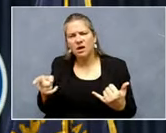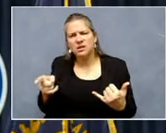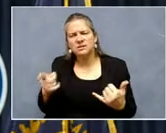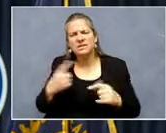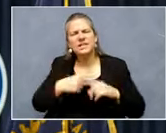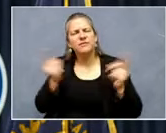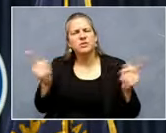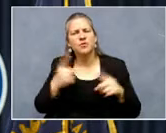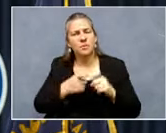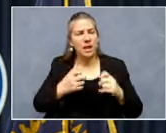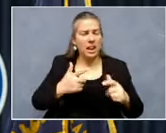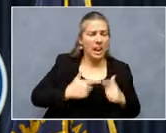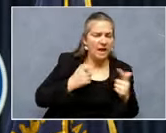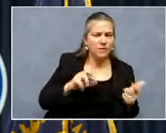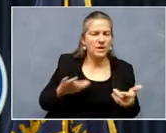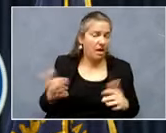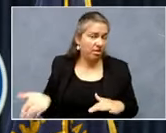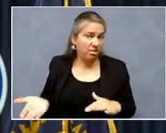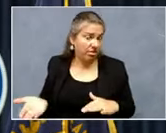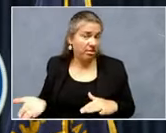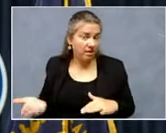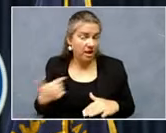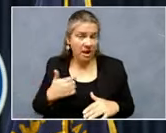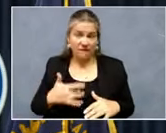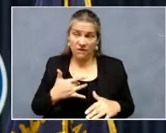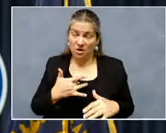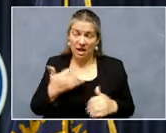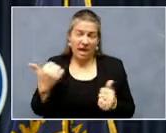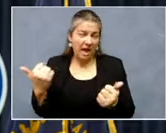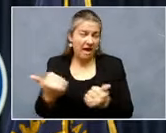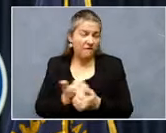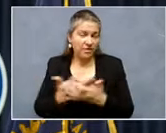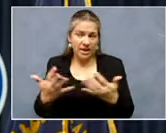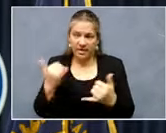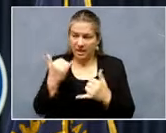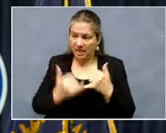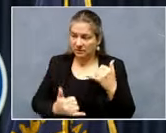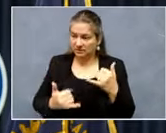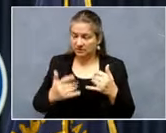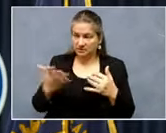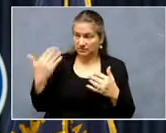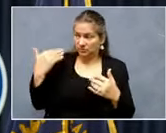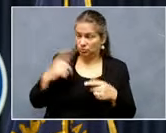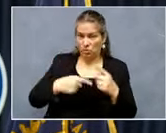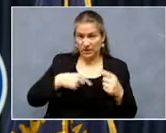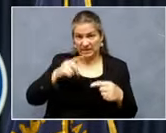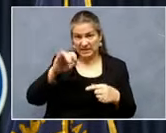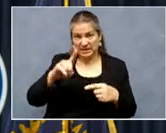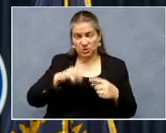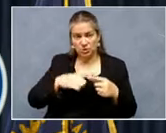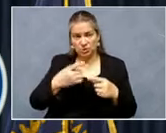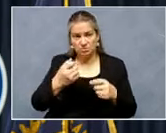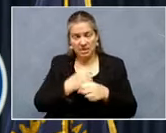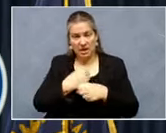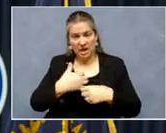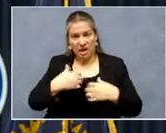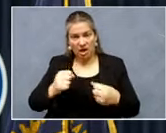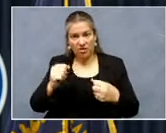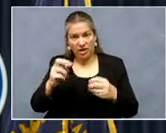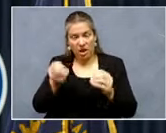death. Uh, and I believe everything in the past that we did to expand healthcare, uh, has,